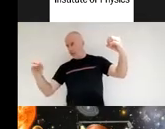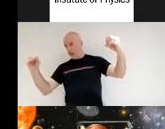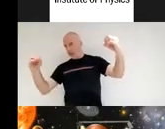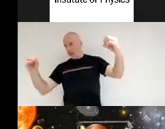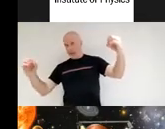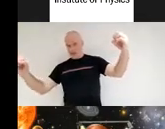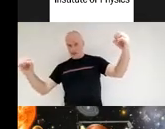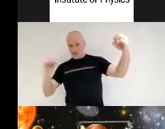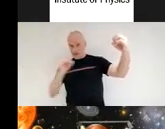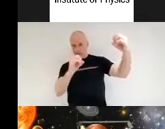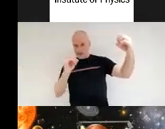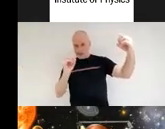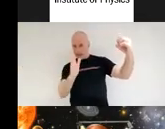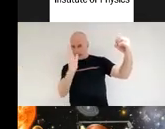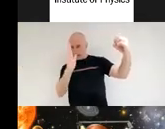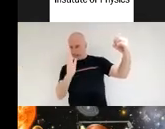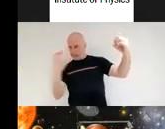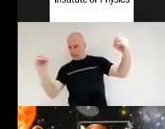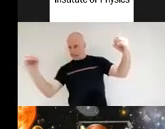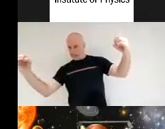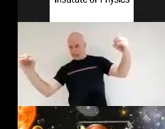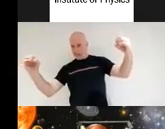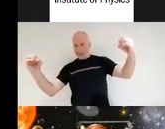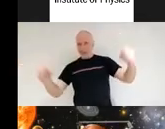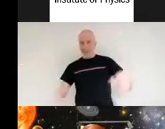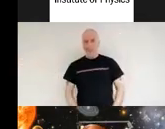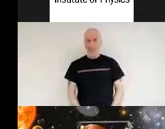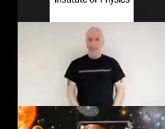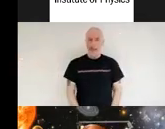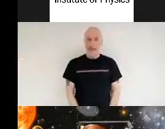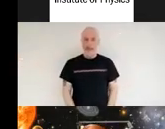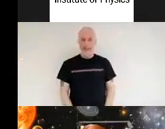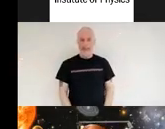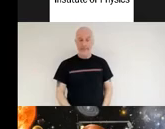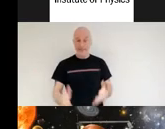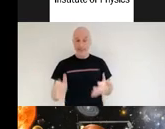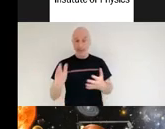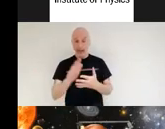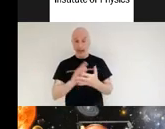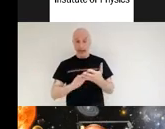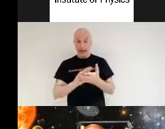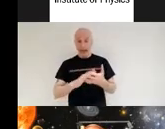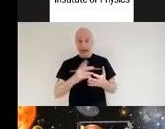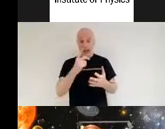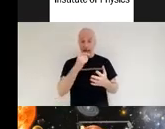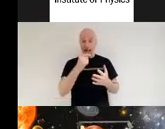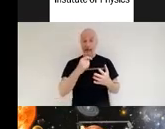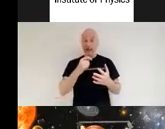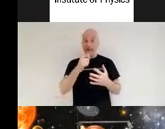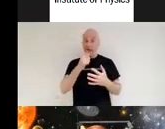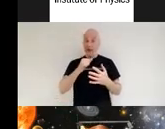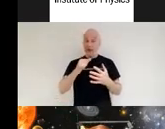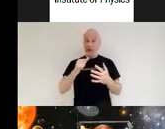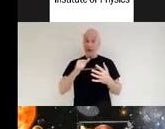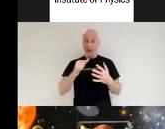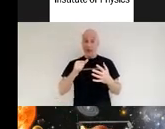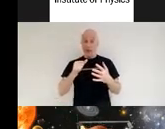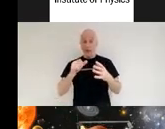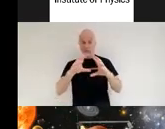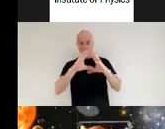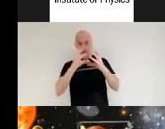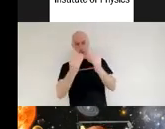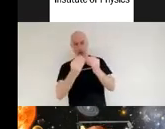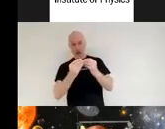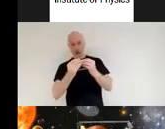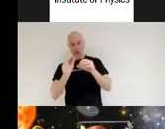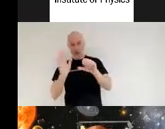few reasons it's useful because it means that we can use the earth as a physical block of some of